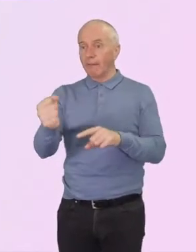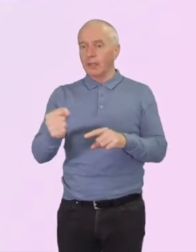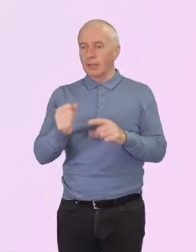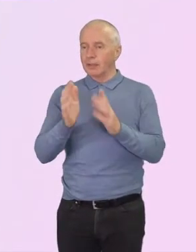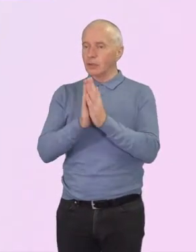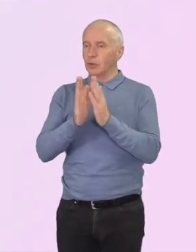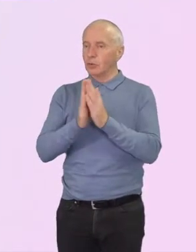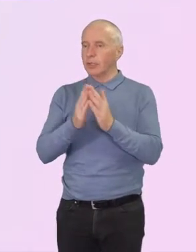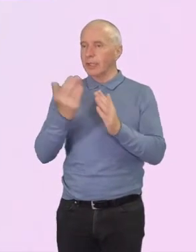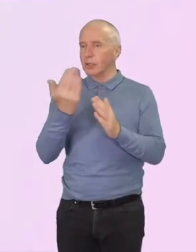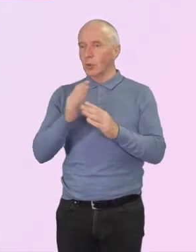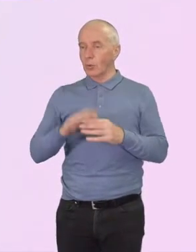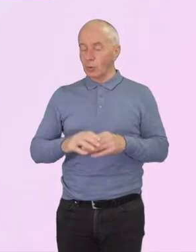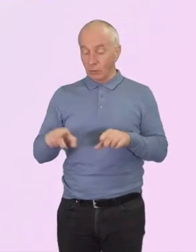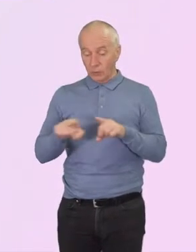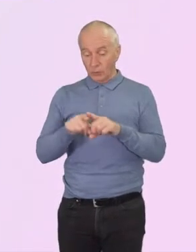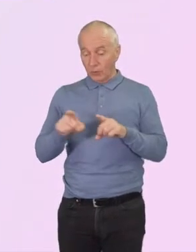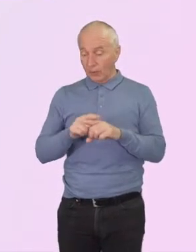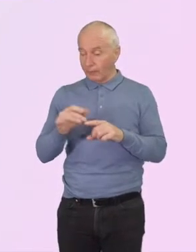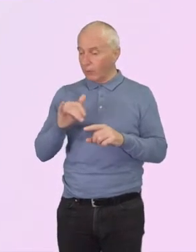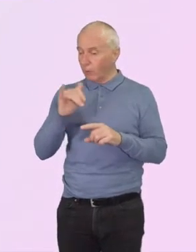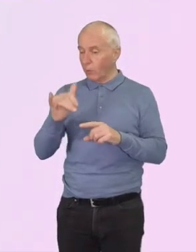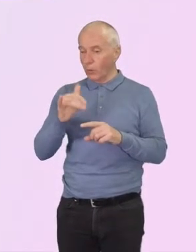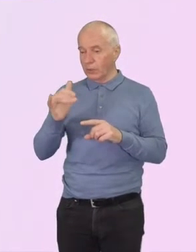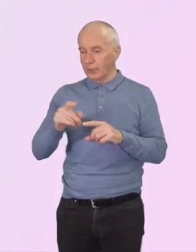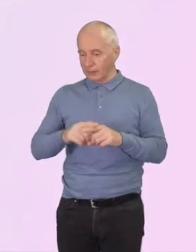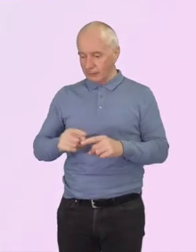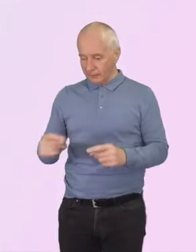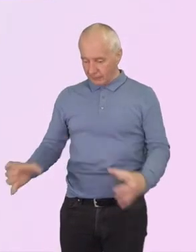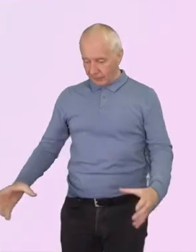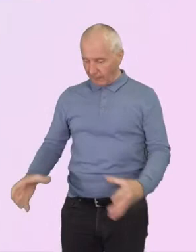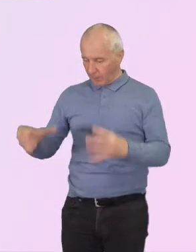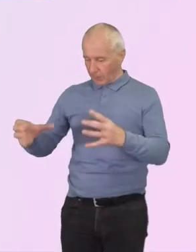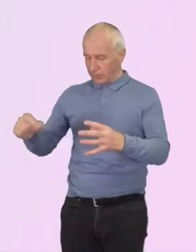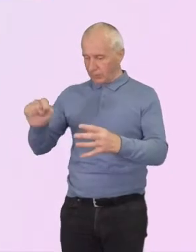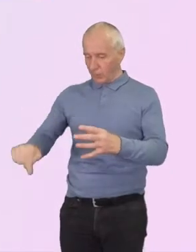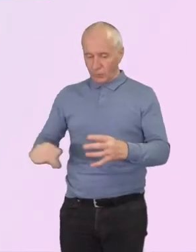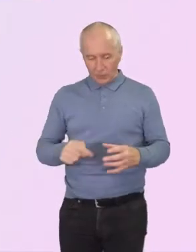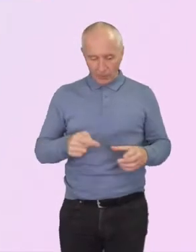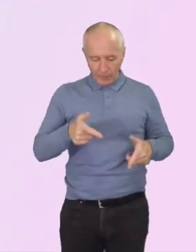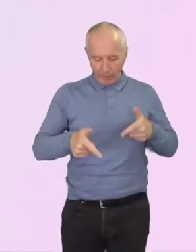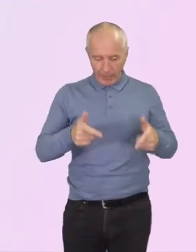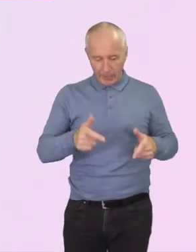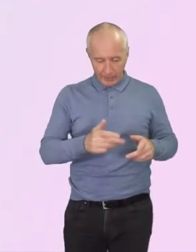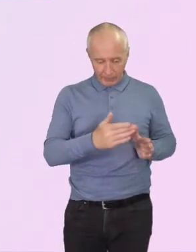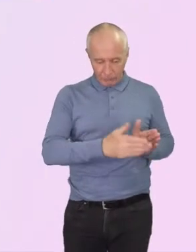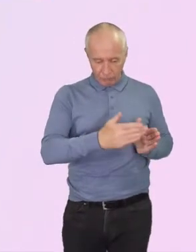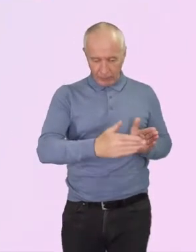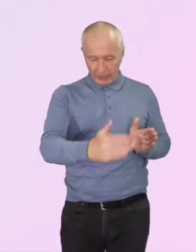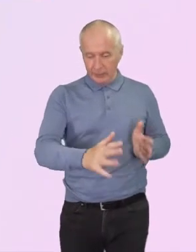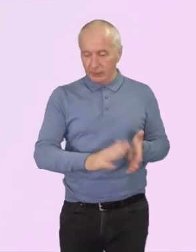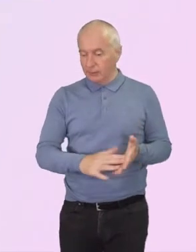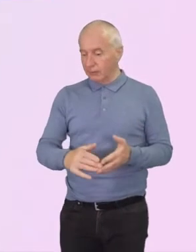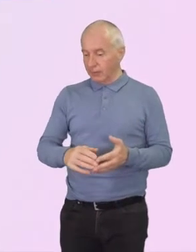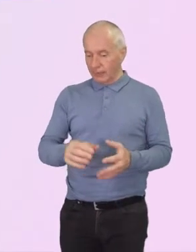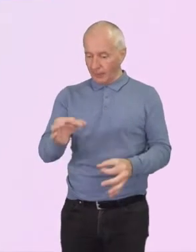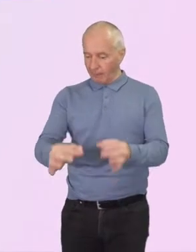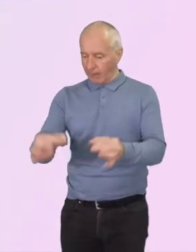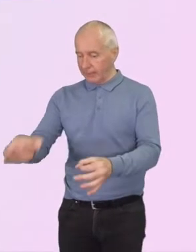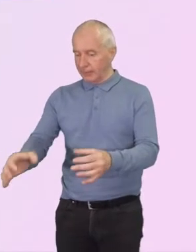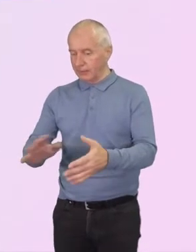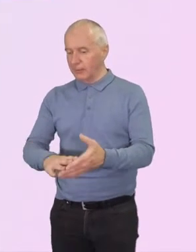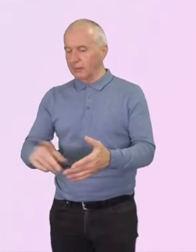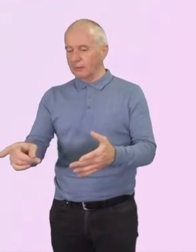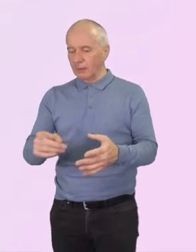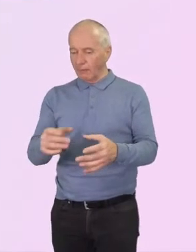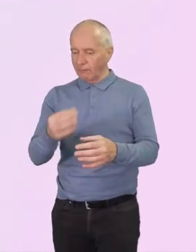installed water butts and cycle racks and we've planted containers with flowers for pollinators. In our porch which fronts the main street